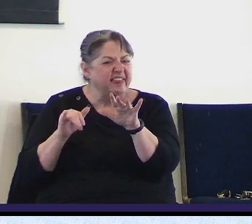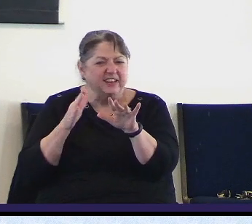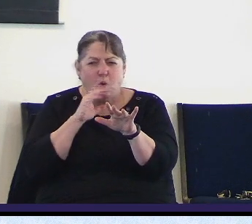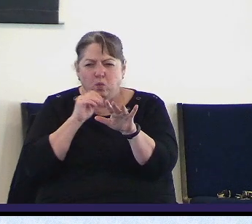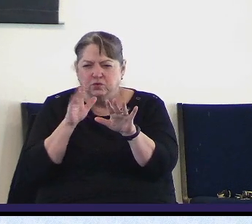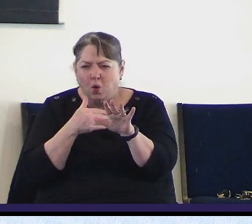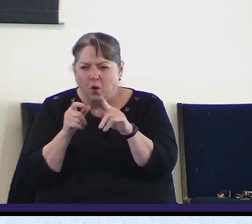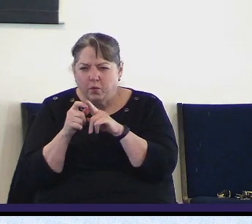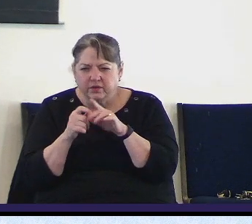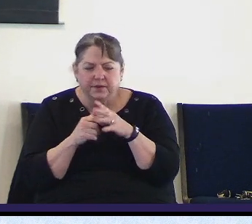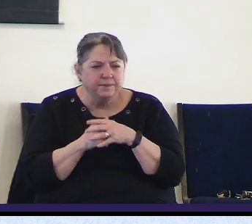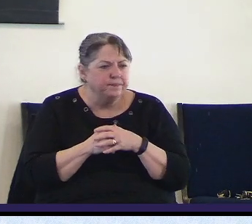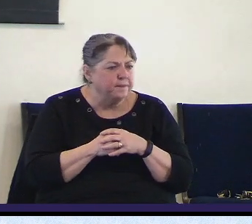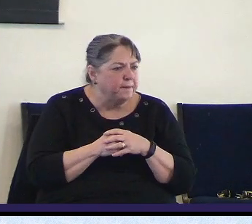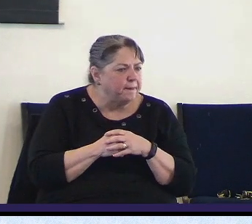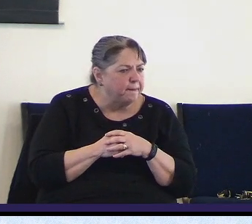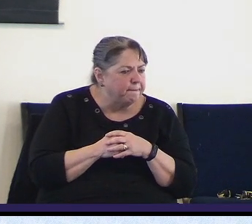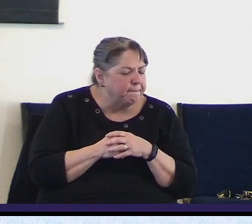finish with these thoughts